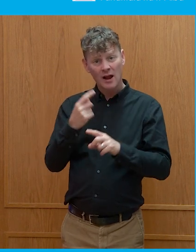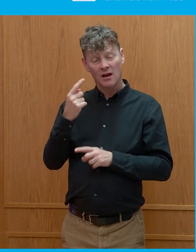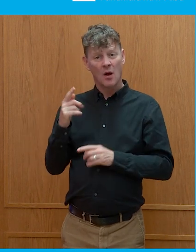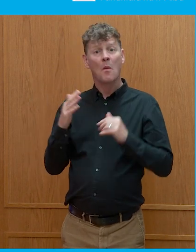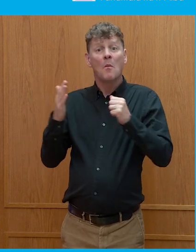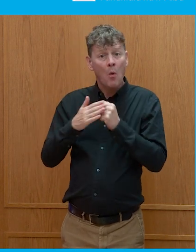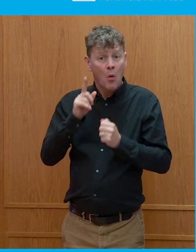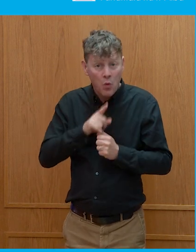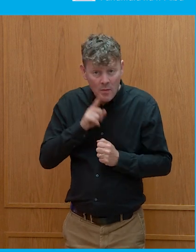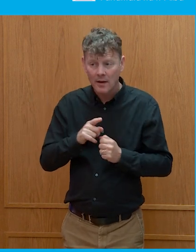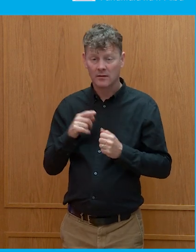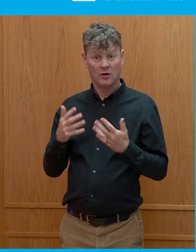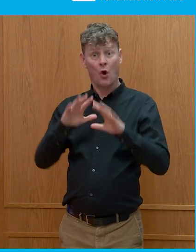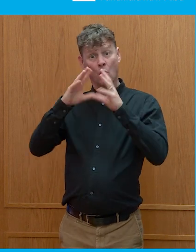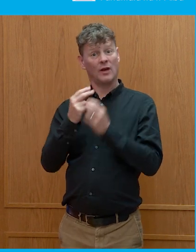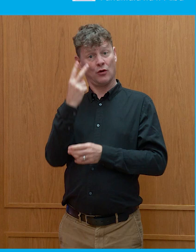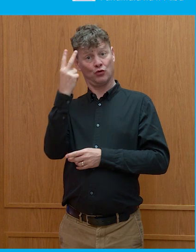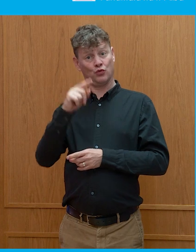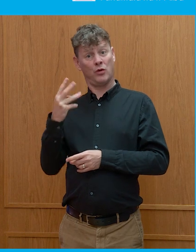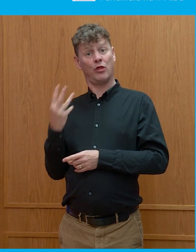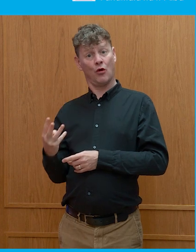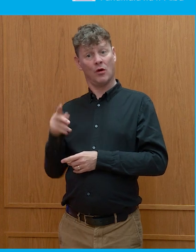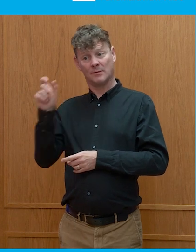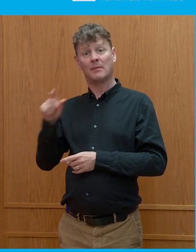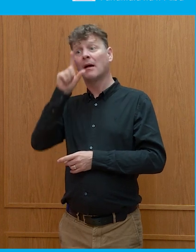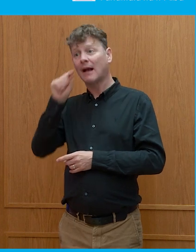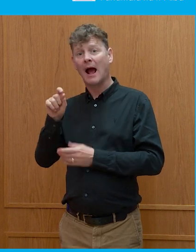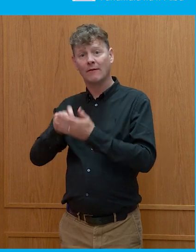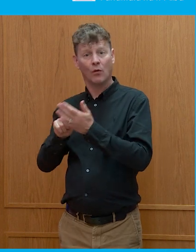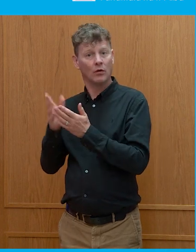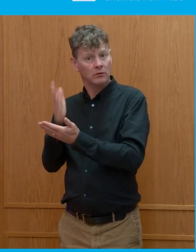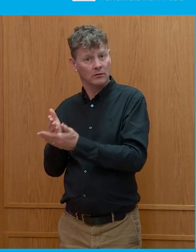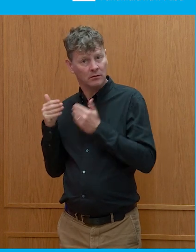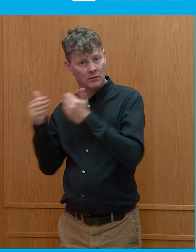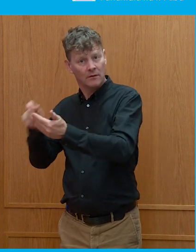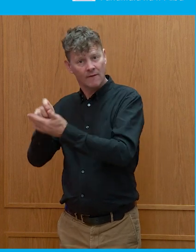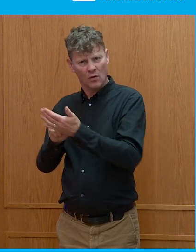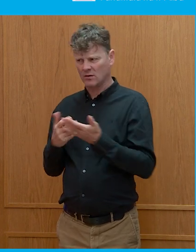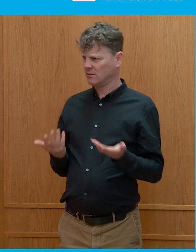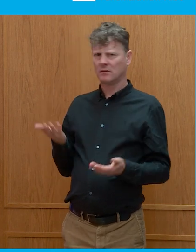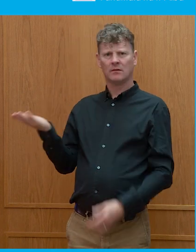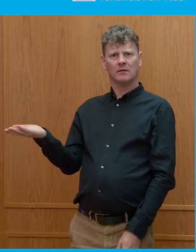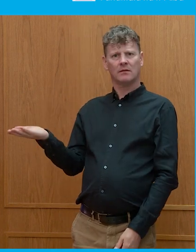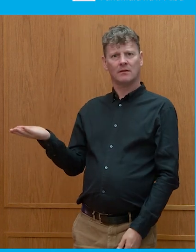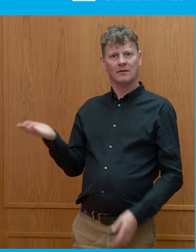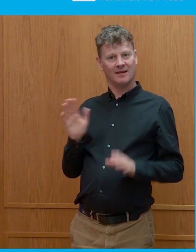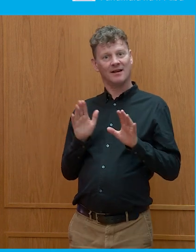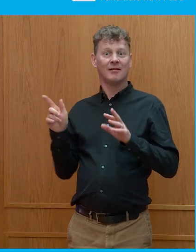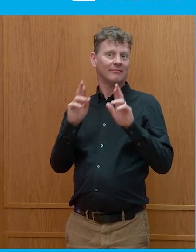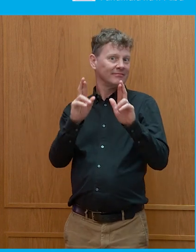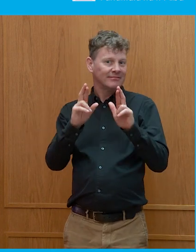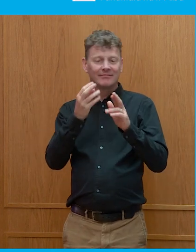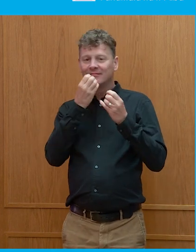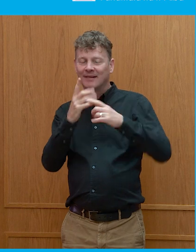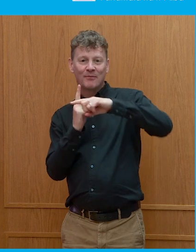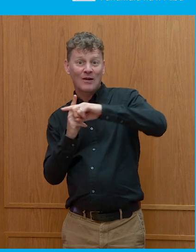women than ever before. And I think that's brilliant. I I think we have to be... OK, now that I've done that hope and ray of sunshine